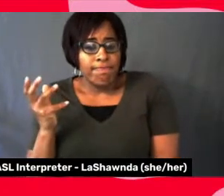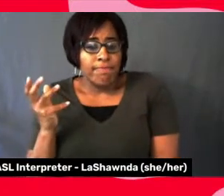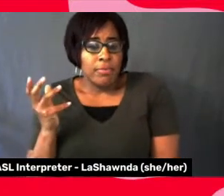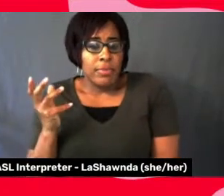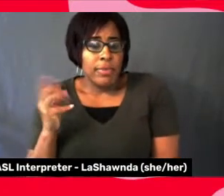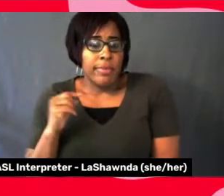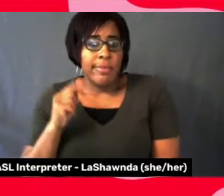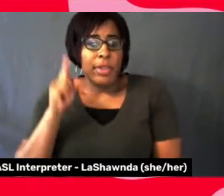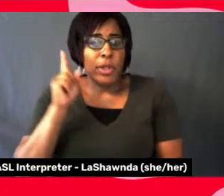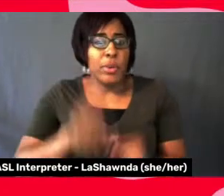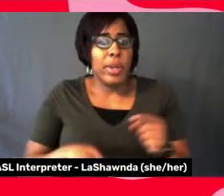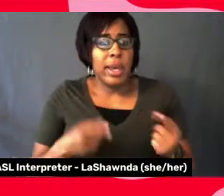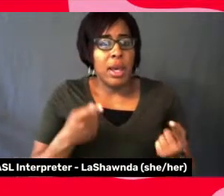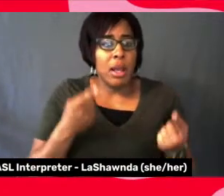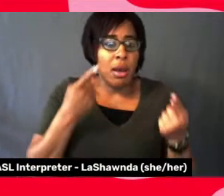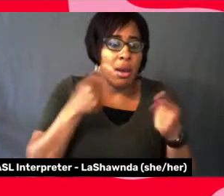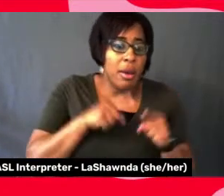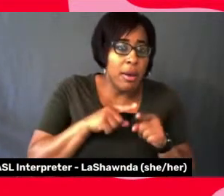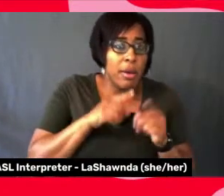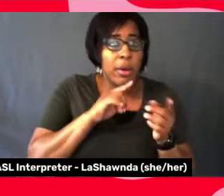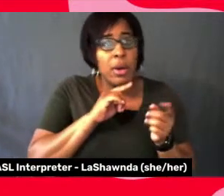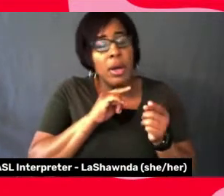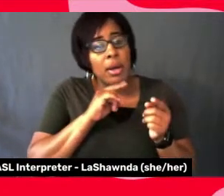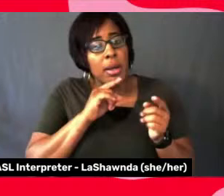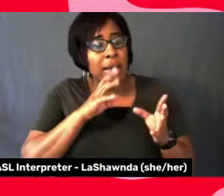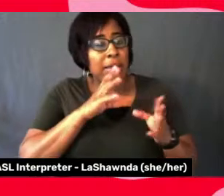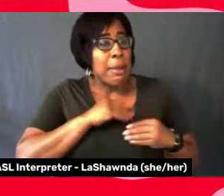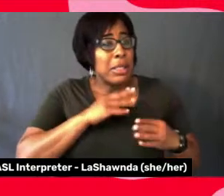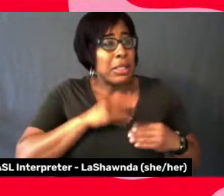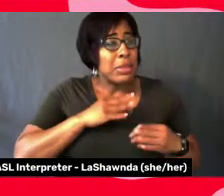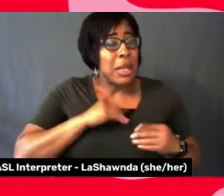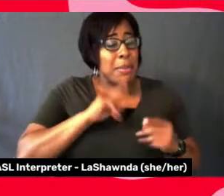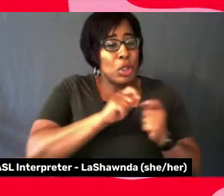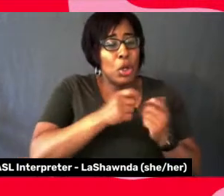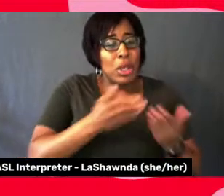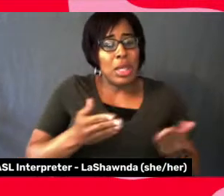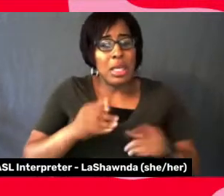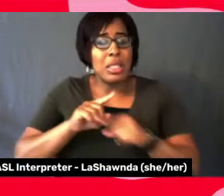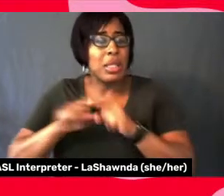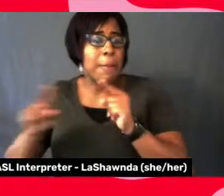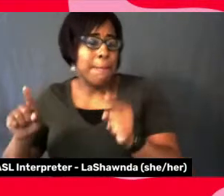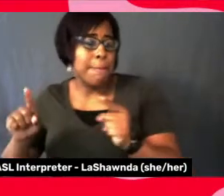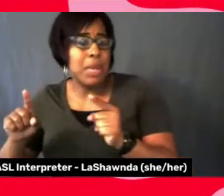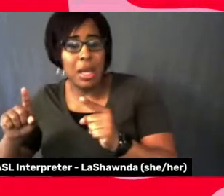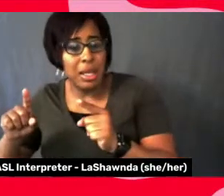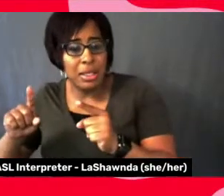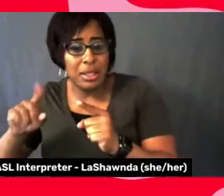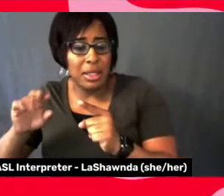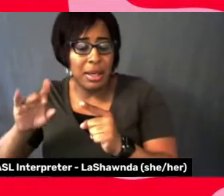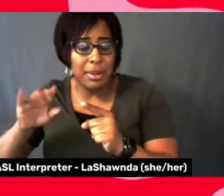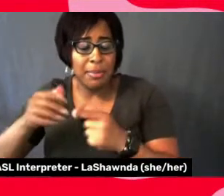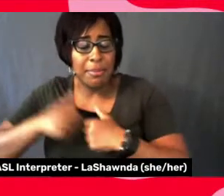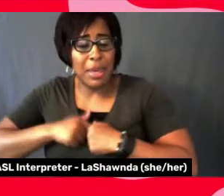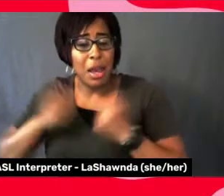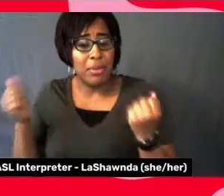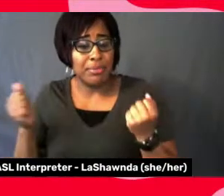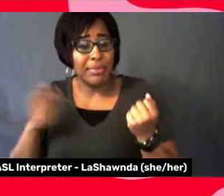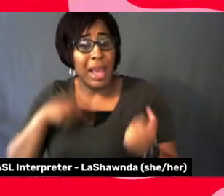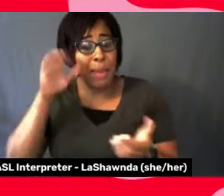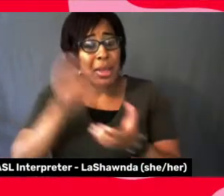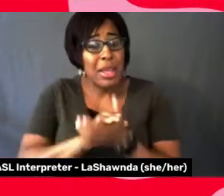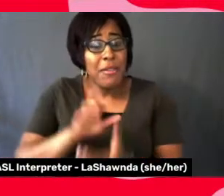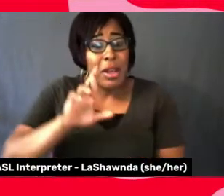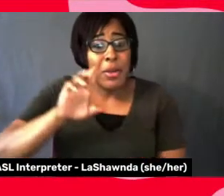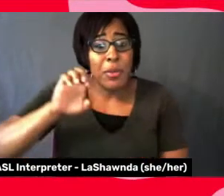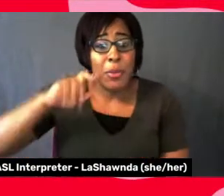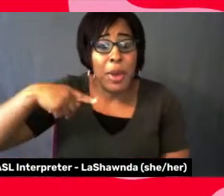be authentic. I believe in reparations. I have a quote. I have a quote